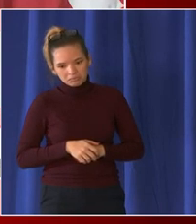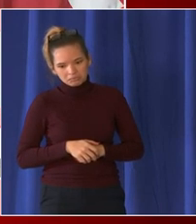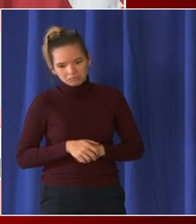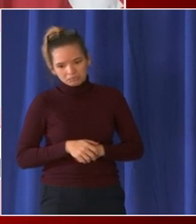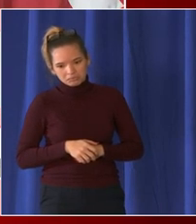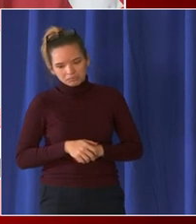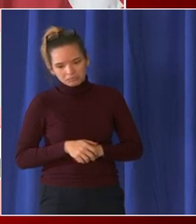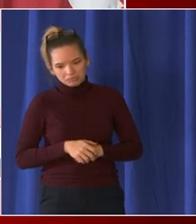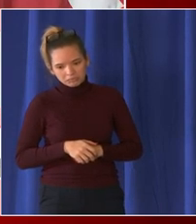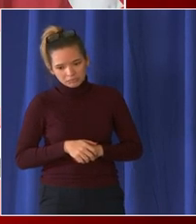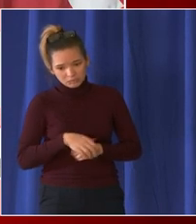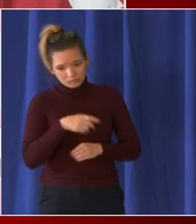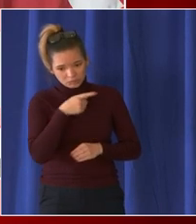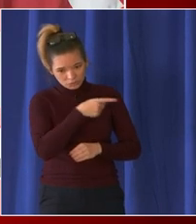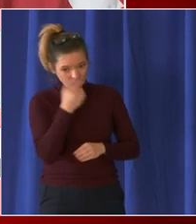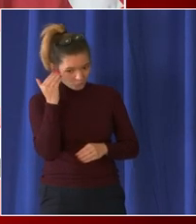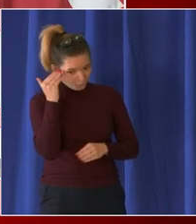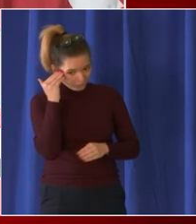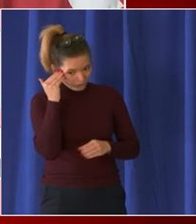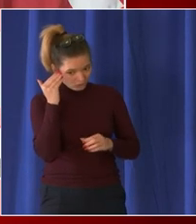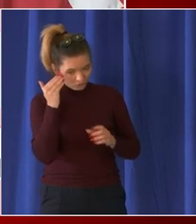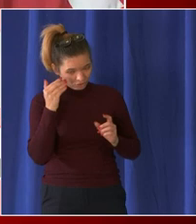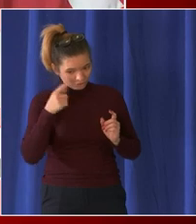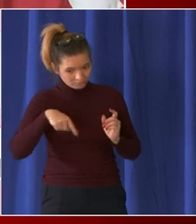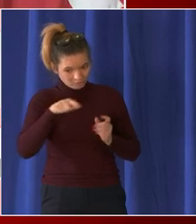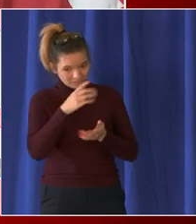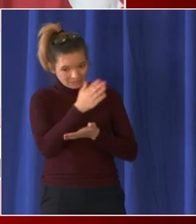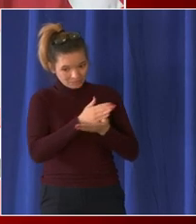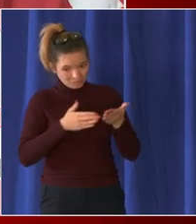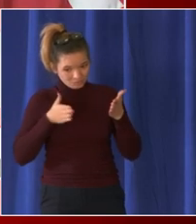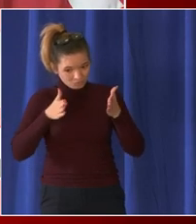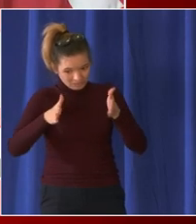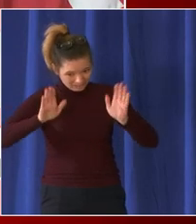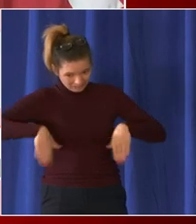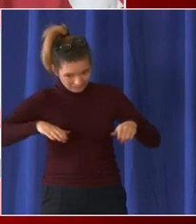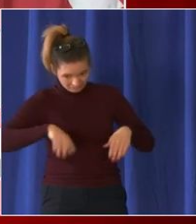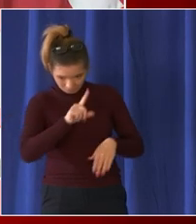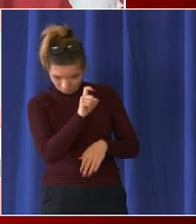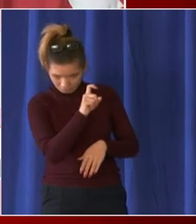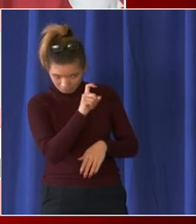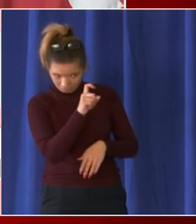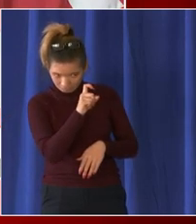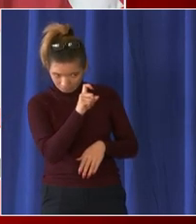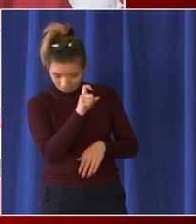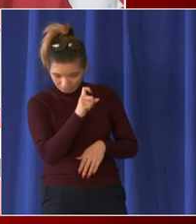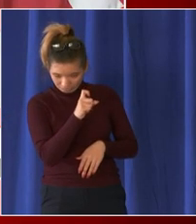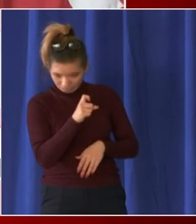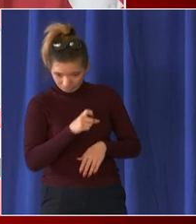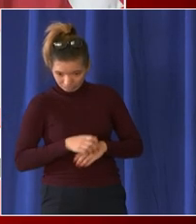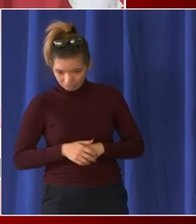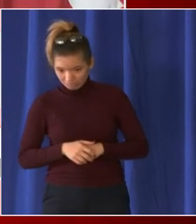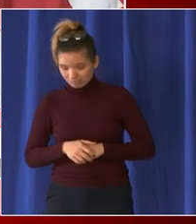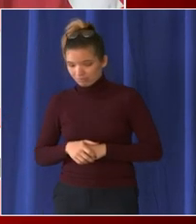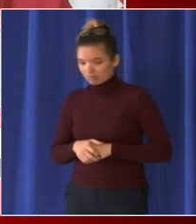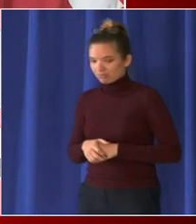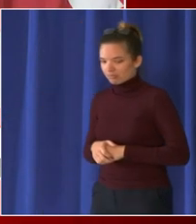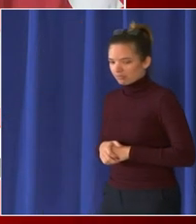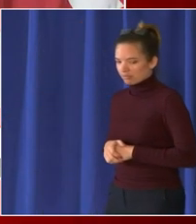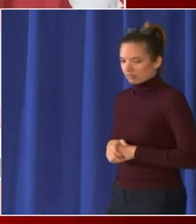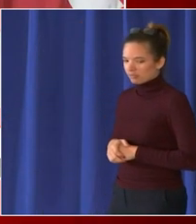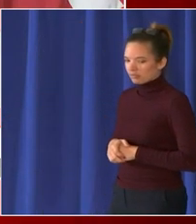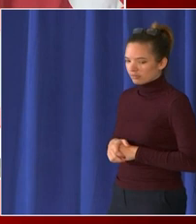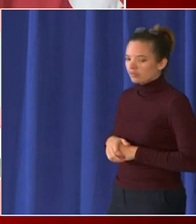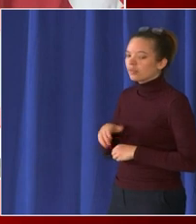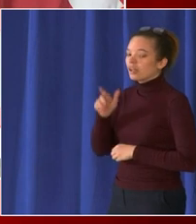timely manner for residents um i i will get a full recap of what happened so i don't want to give you a half answer um